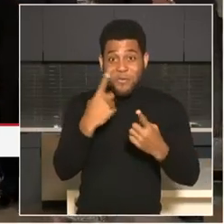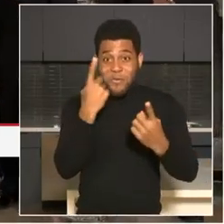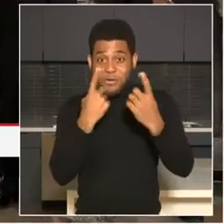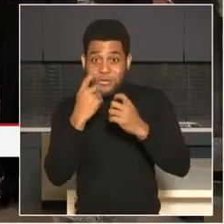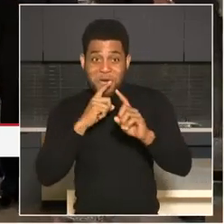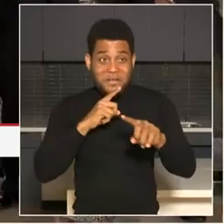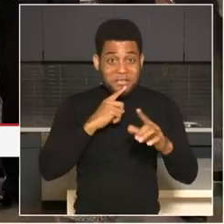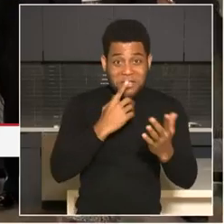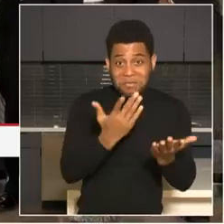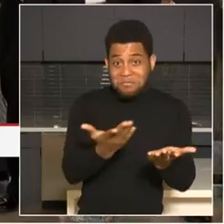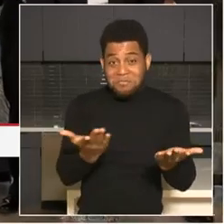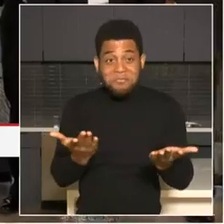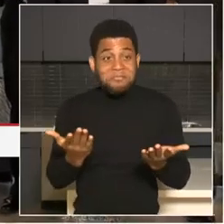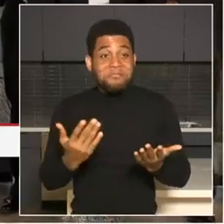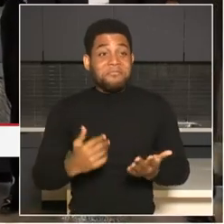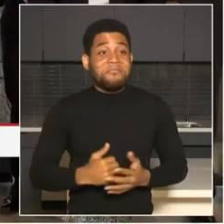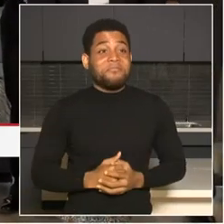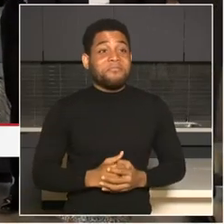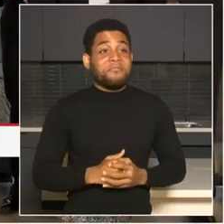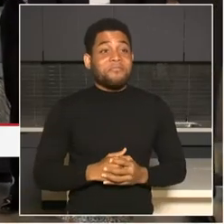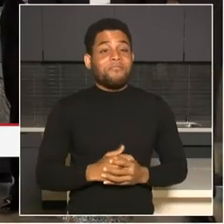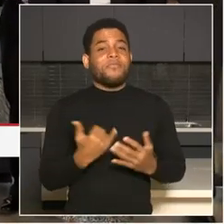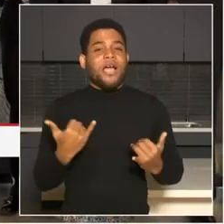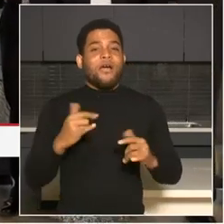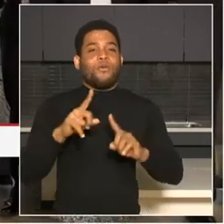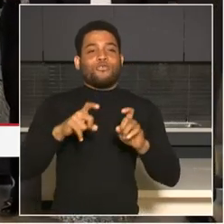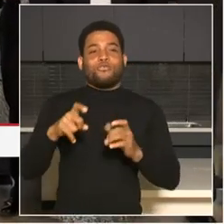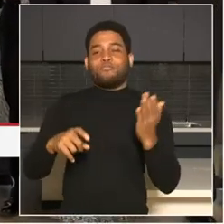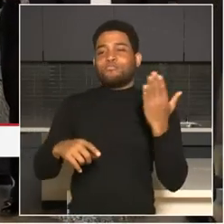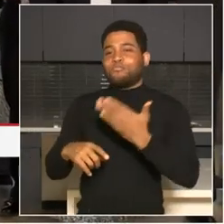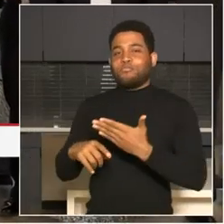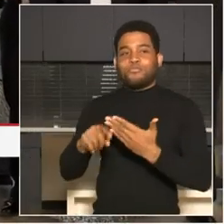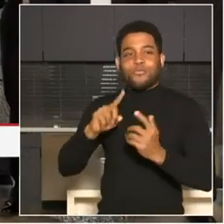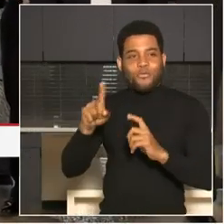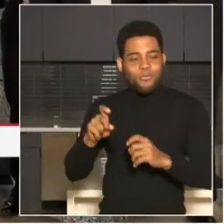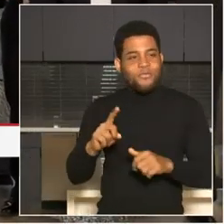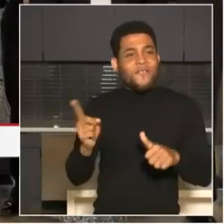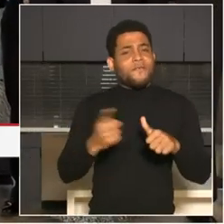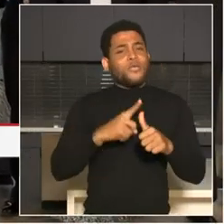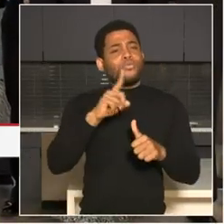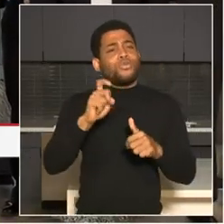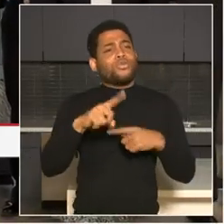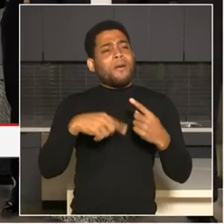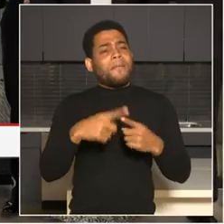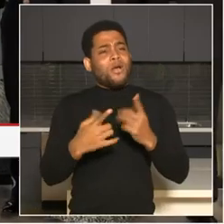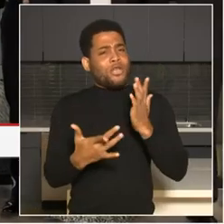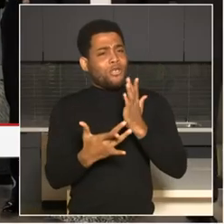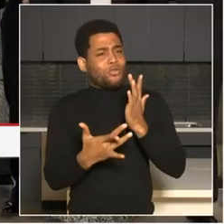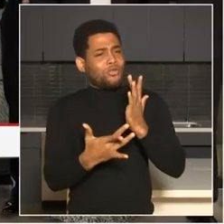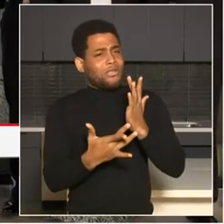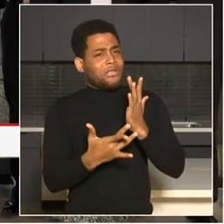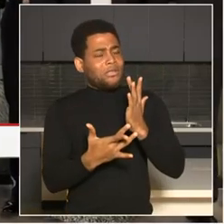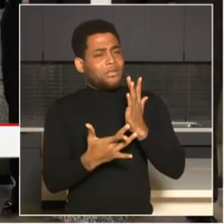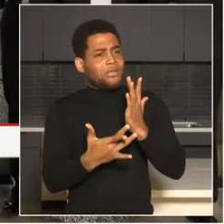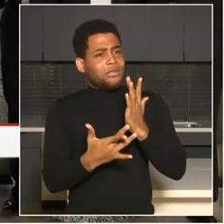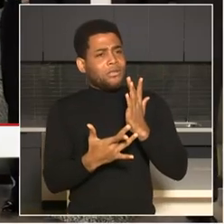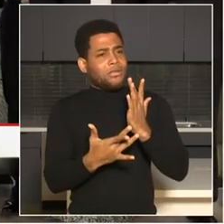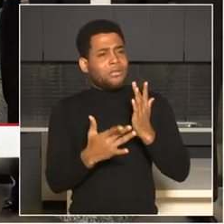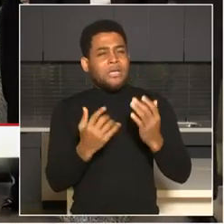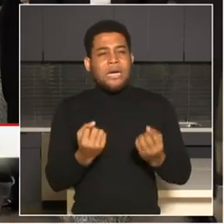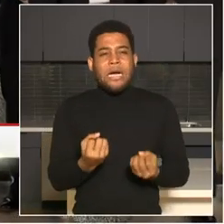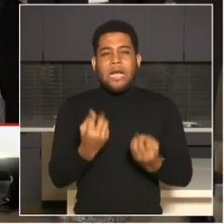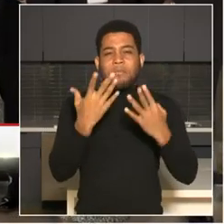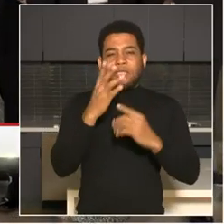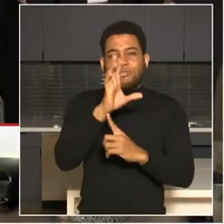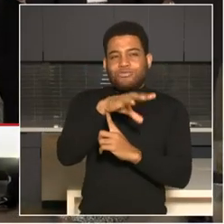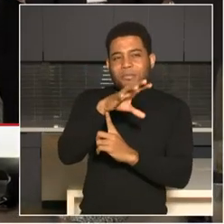Chief, guess the first kind of a question about technology was when you tell us how many cameras the